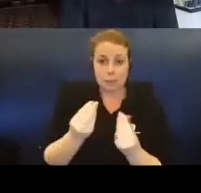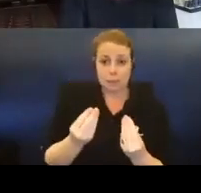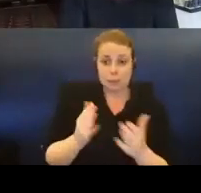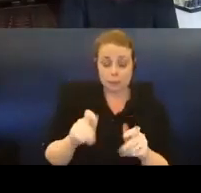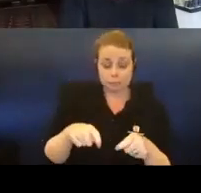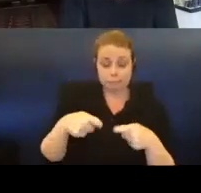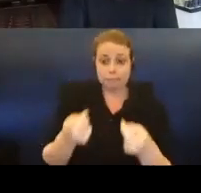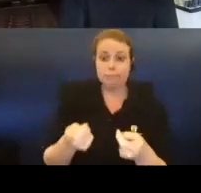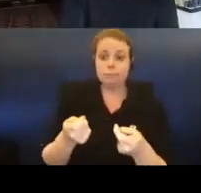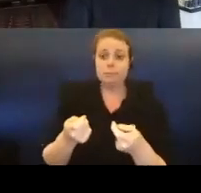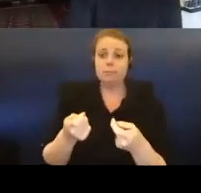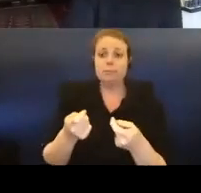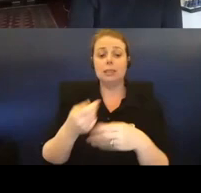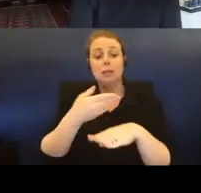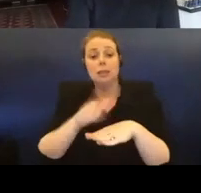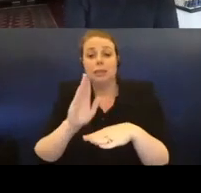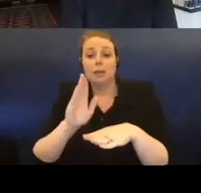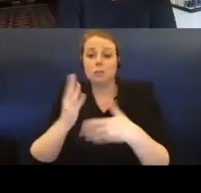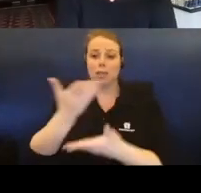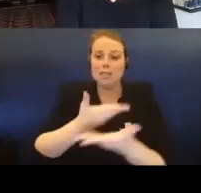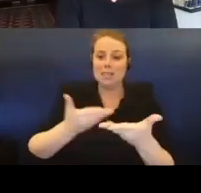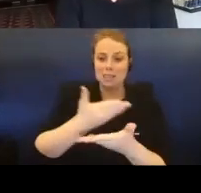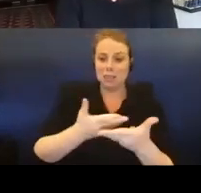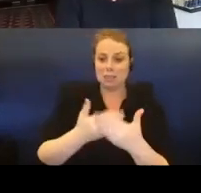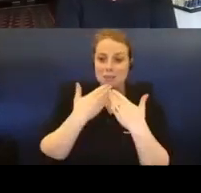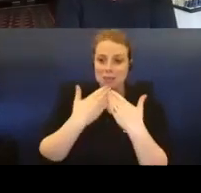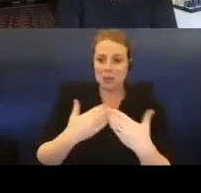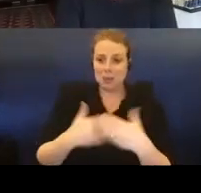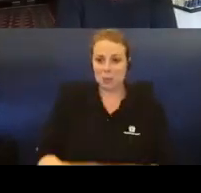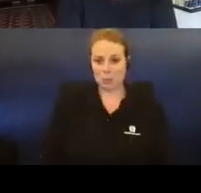to contemporary discussions. Thank you.